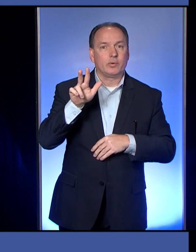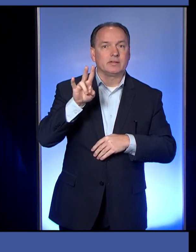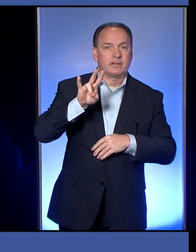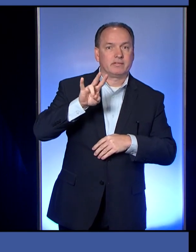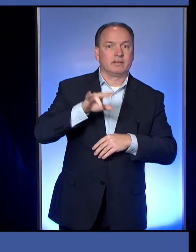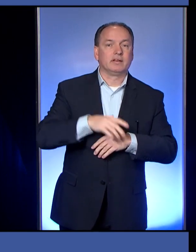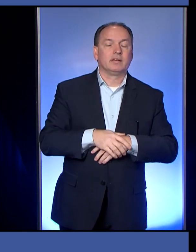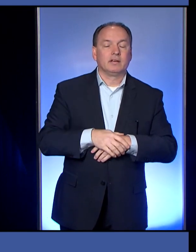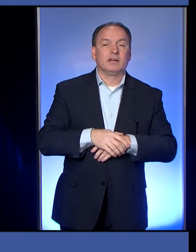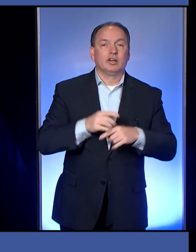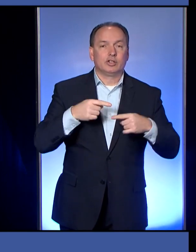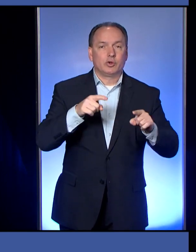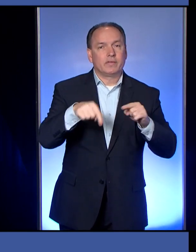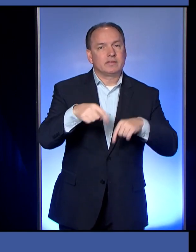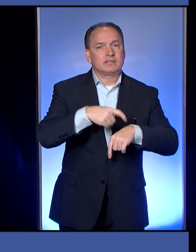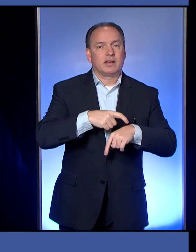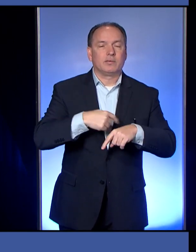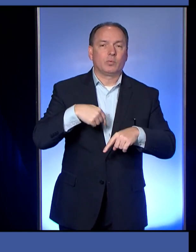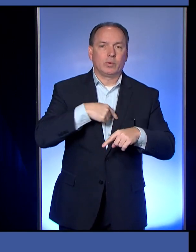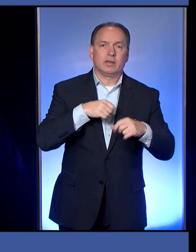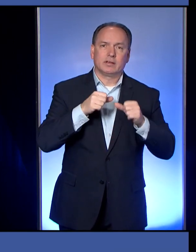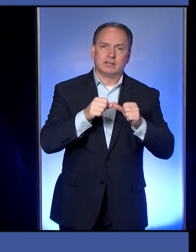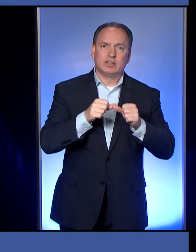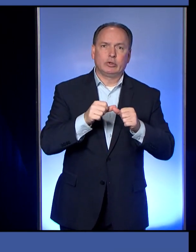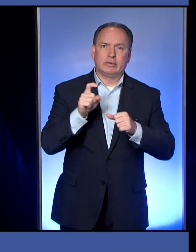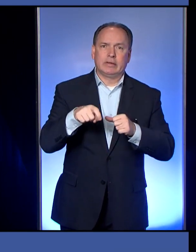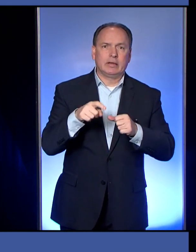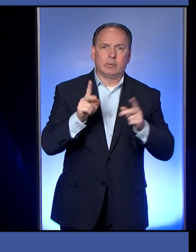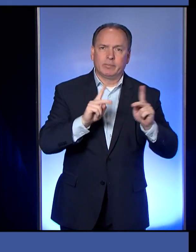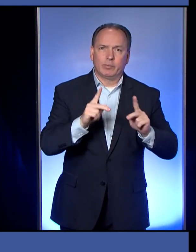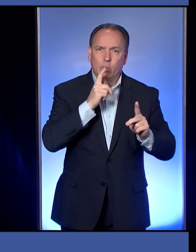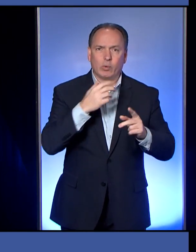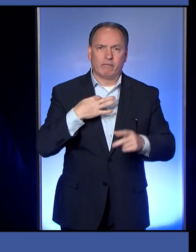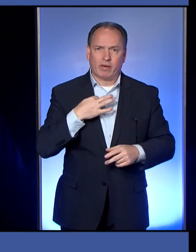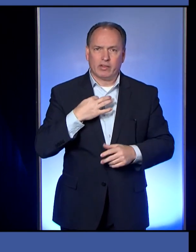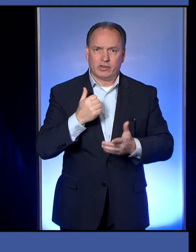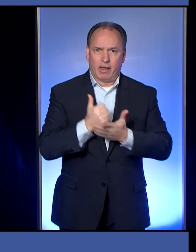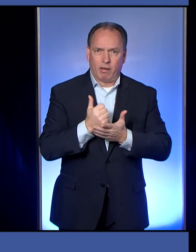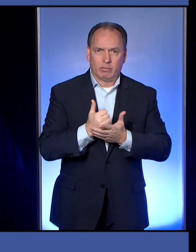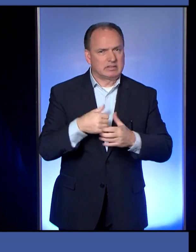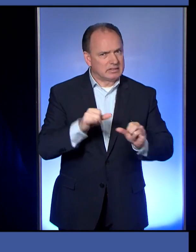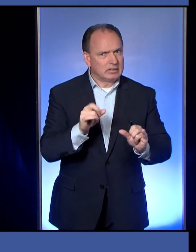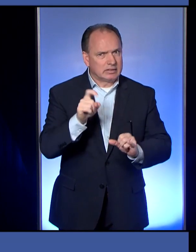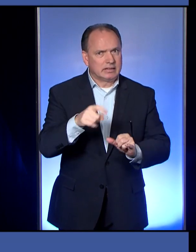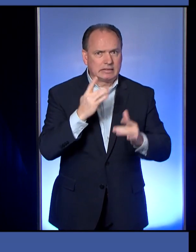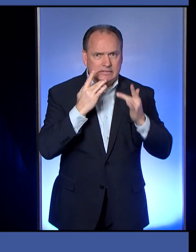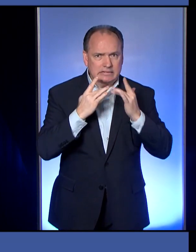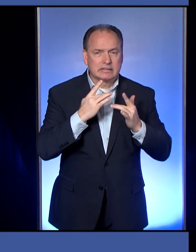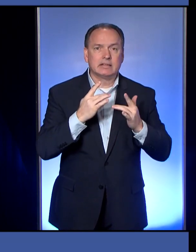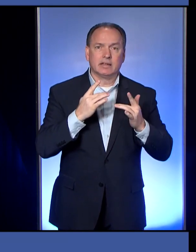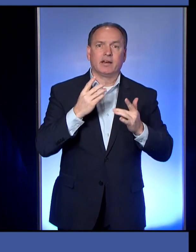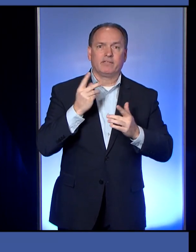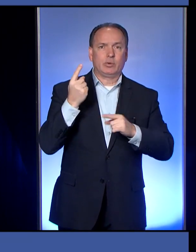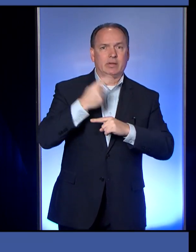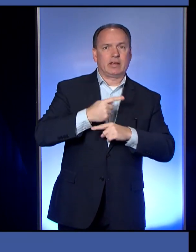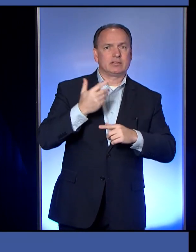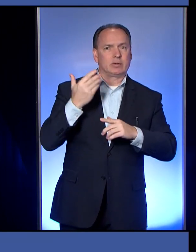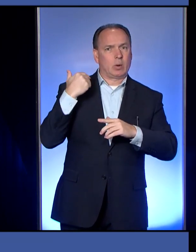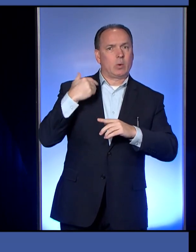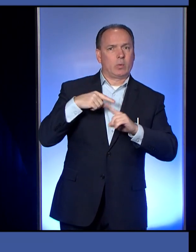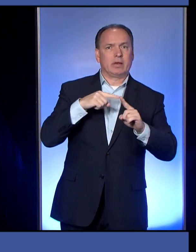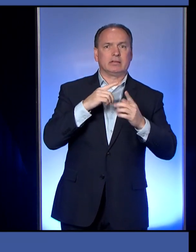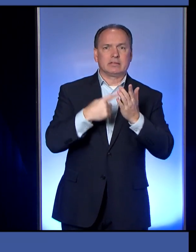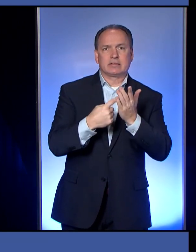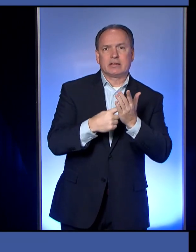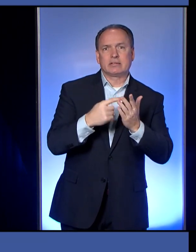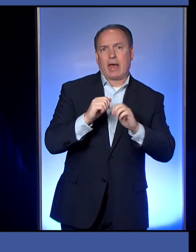During this time, we've continued to need volunteers. And a couple of days ago, there were people talking about how you could volunteer. We'd like to encourage